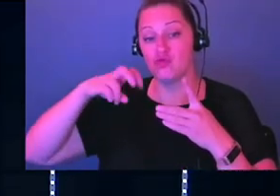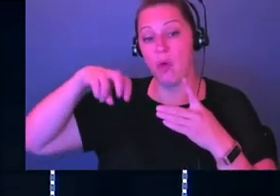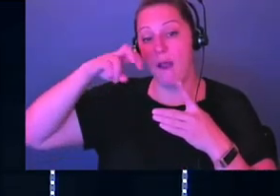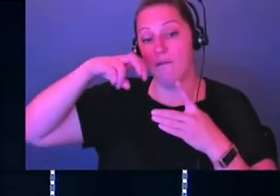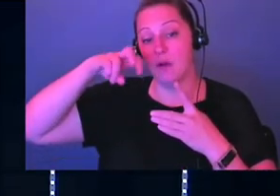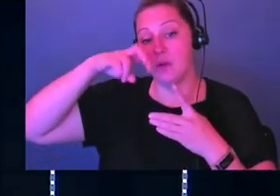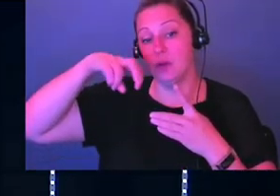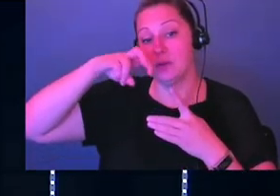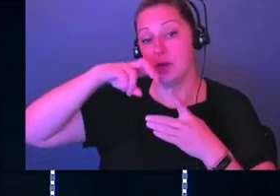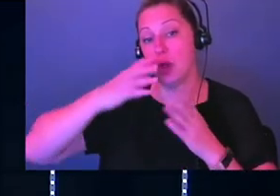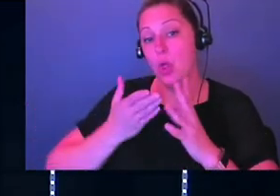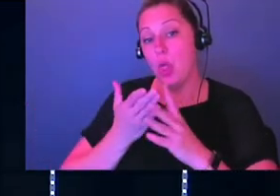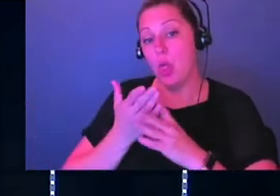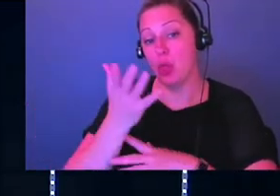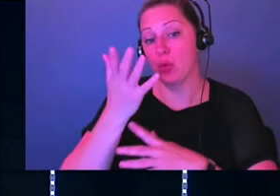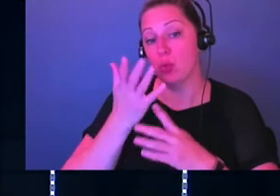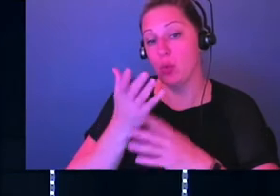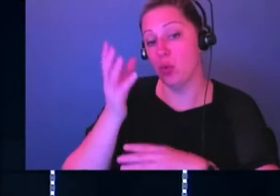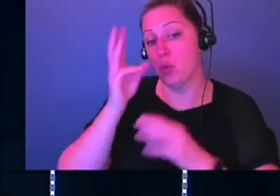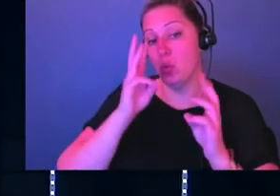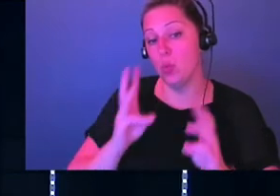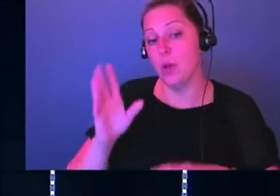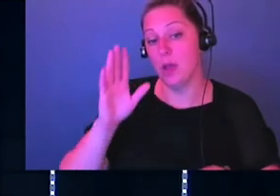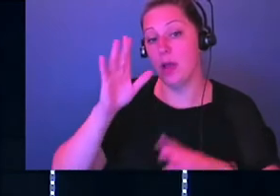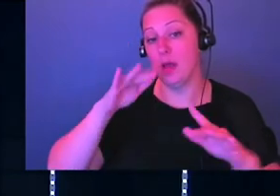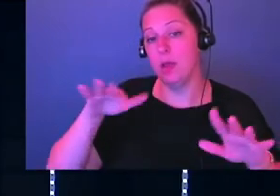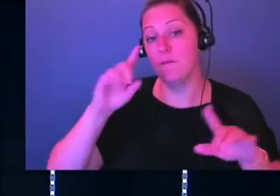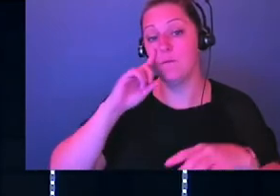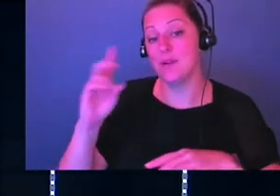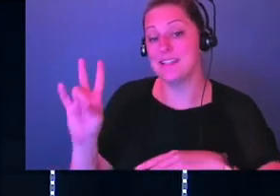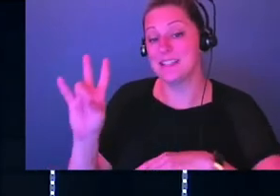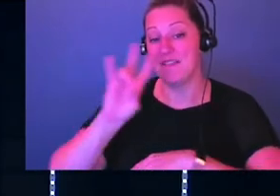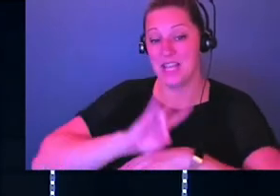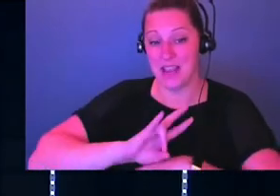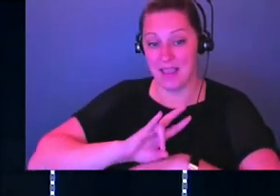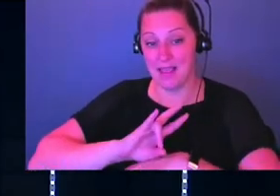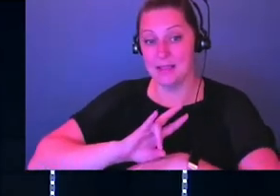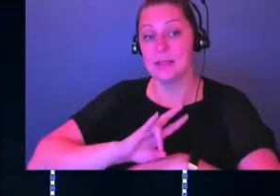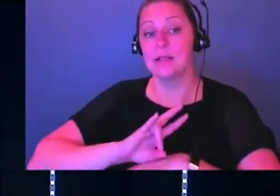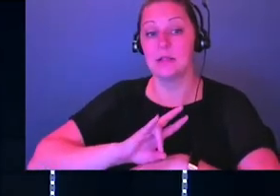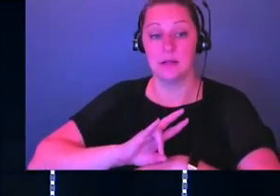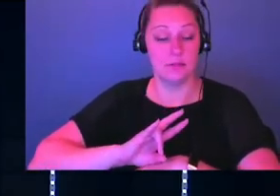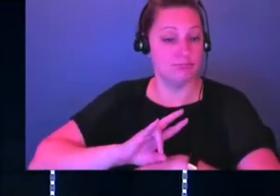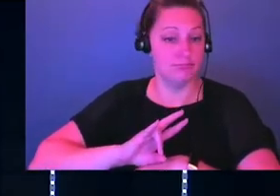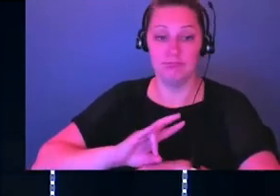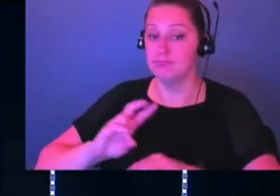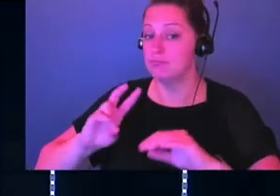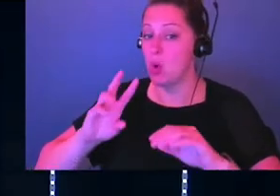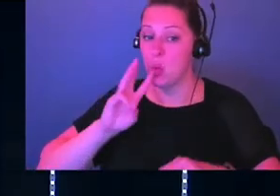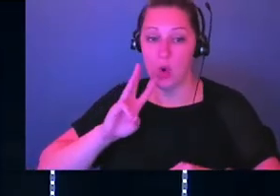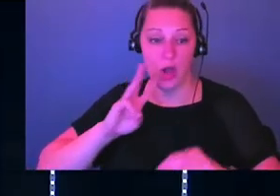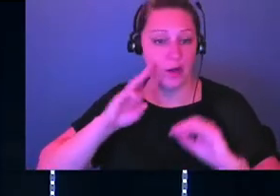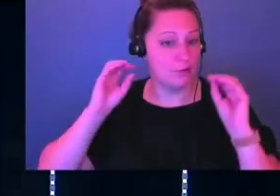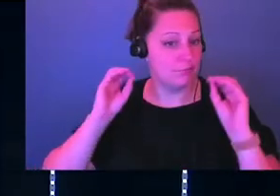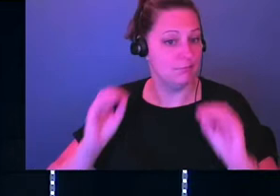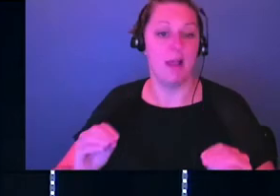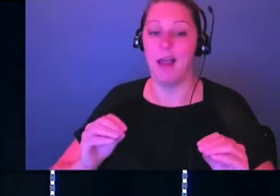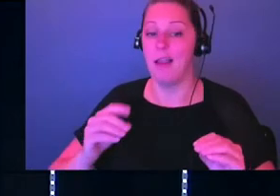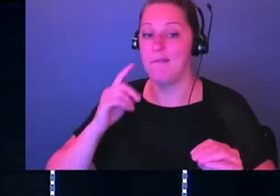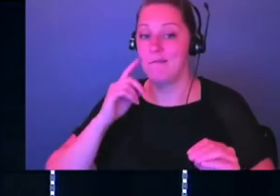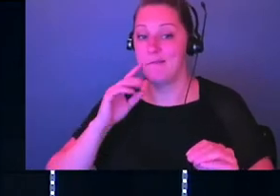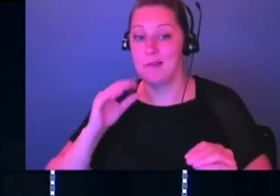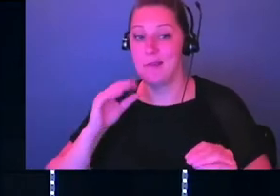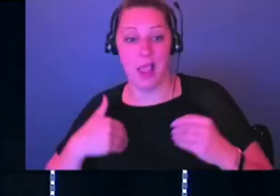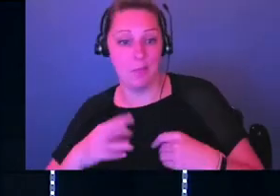route through the wilderness for seven days. But there was no water for the men or their